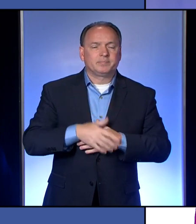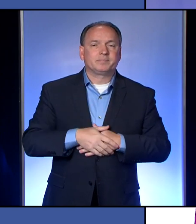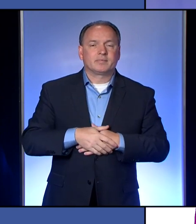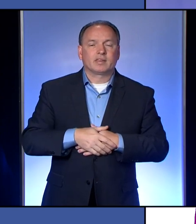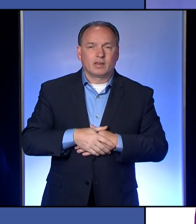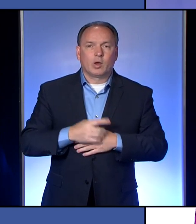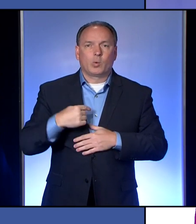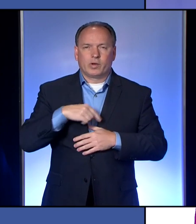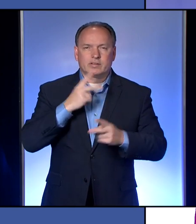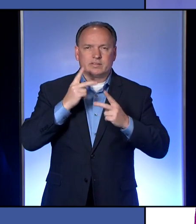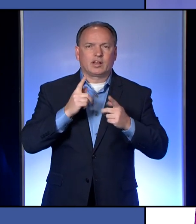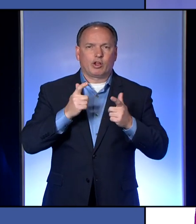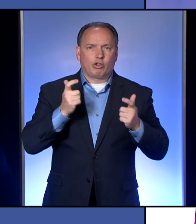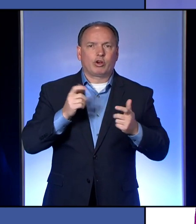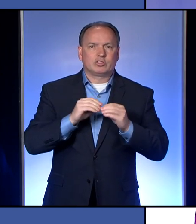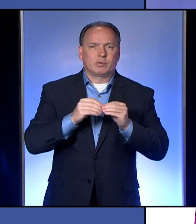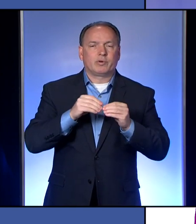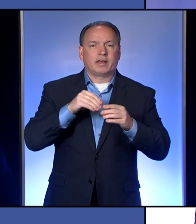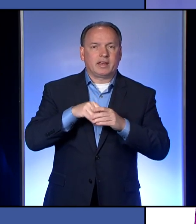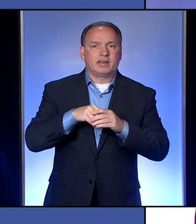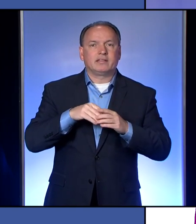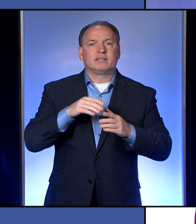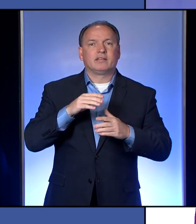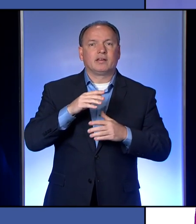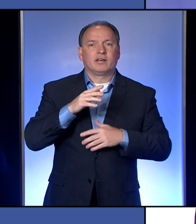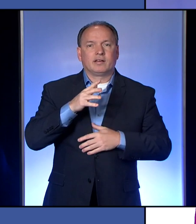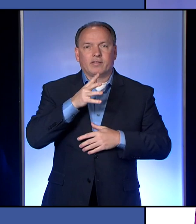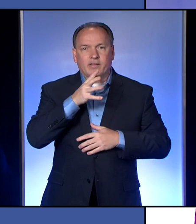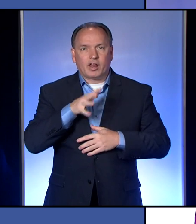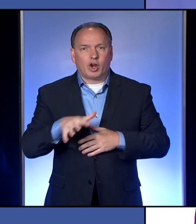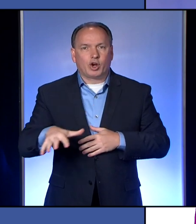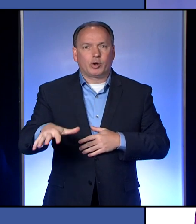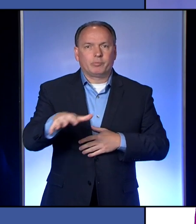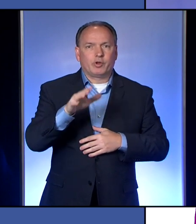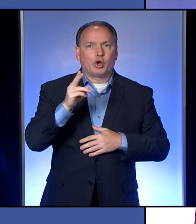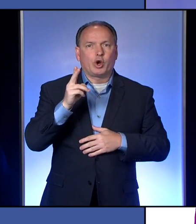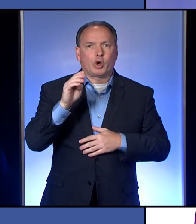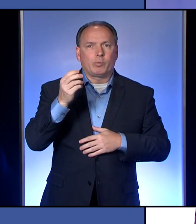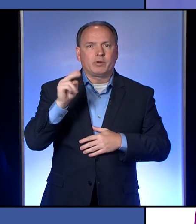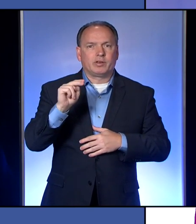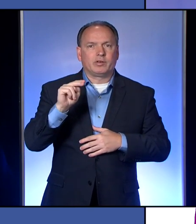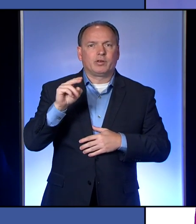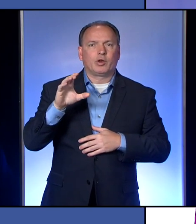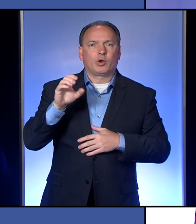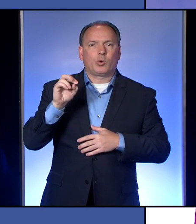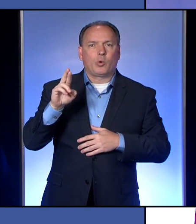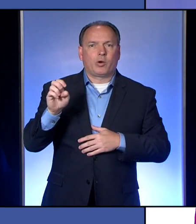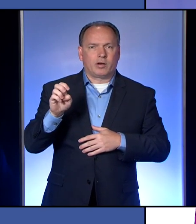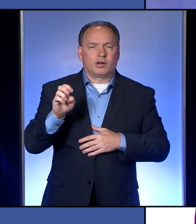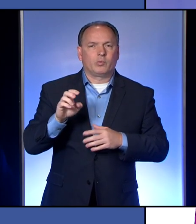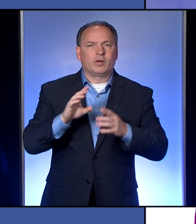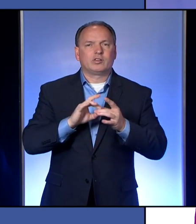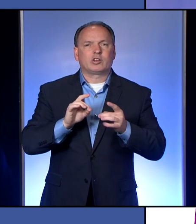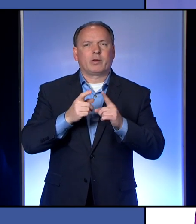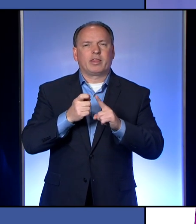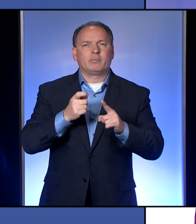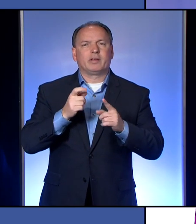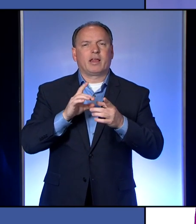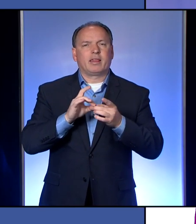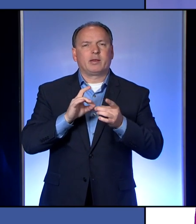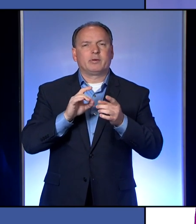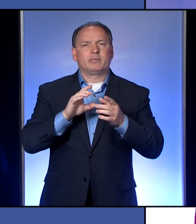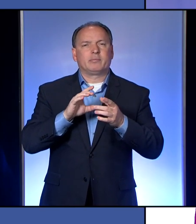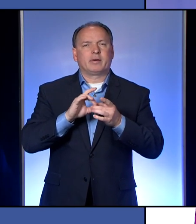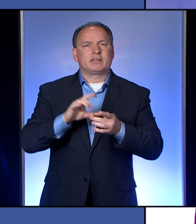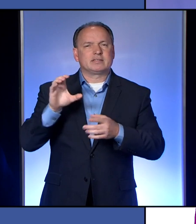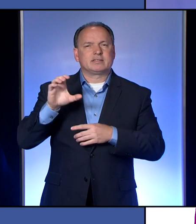seeing is a large number within the urban core. Um, and you know, we did talk a little bit about the CMU database that they were